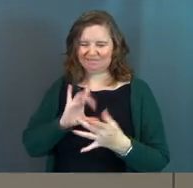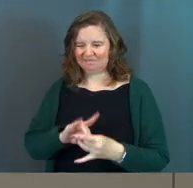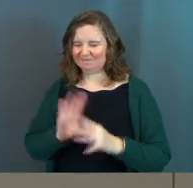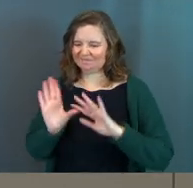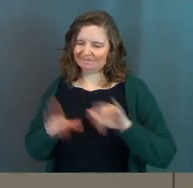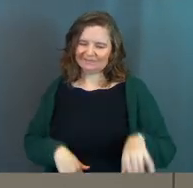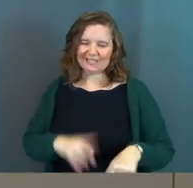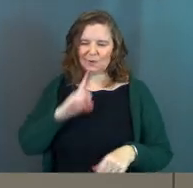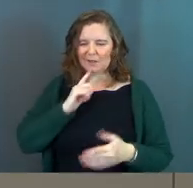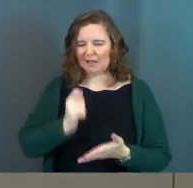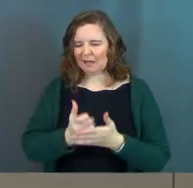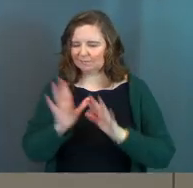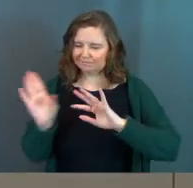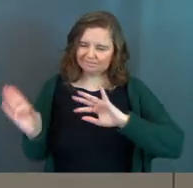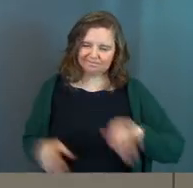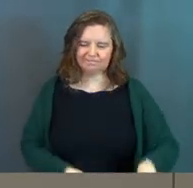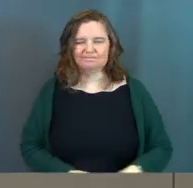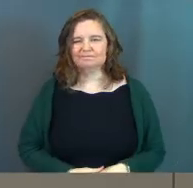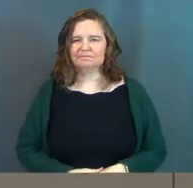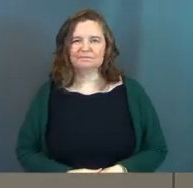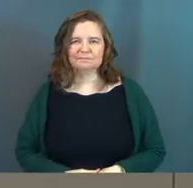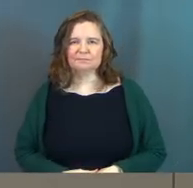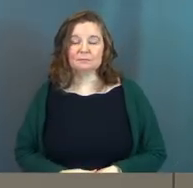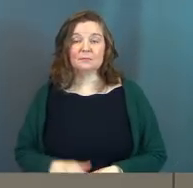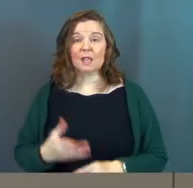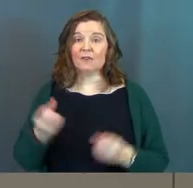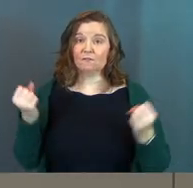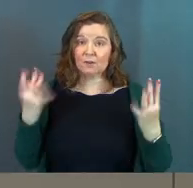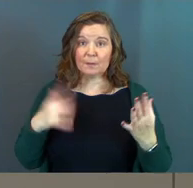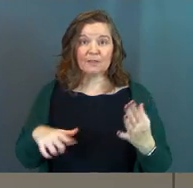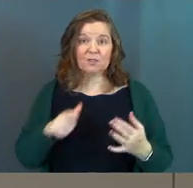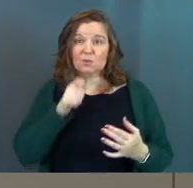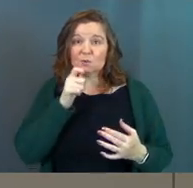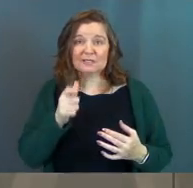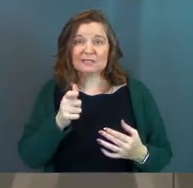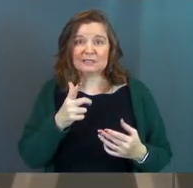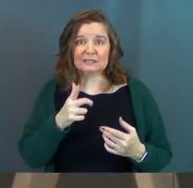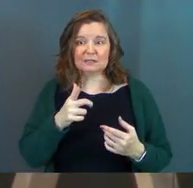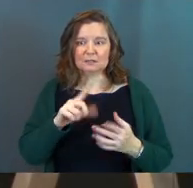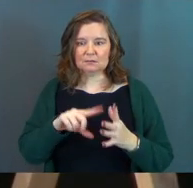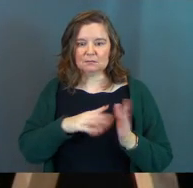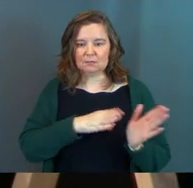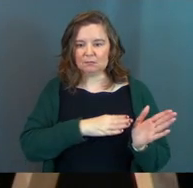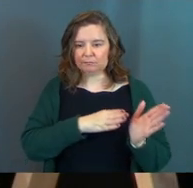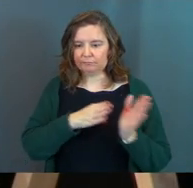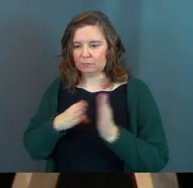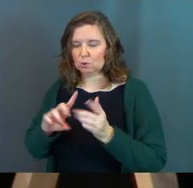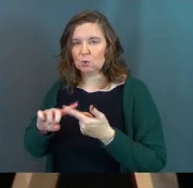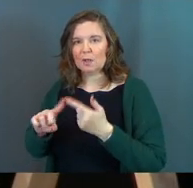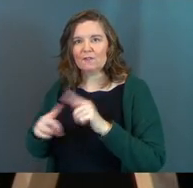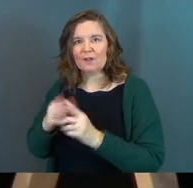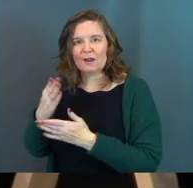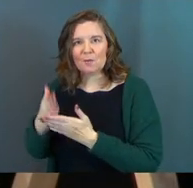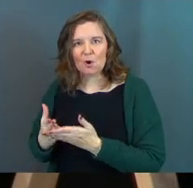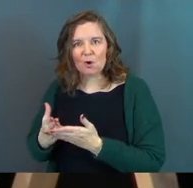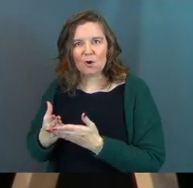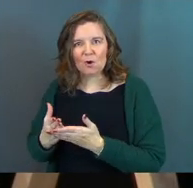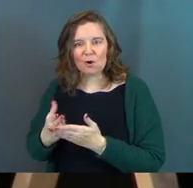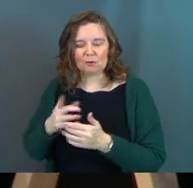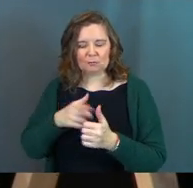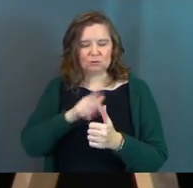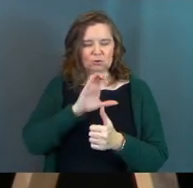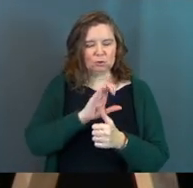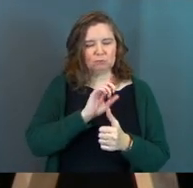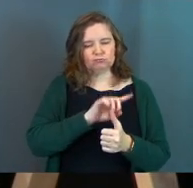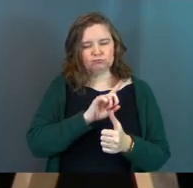never really worked, never really helped. And for many of you, you didn't get to the friendship stage with God. You're meant to be the